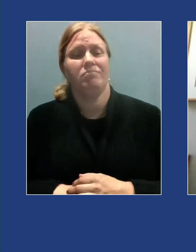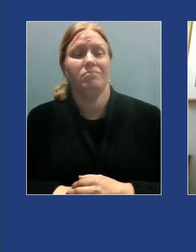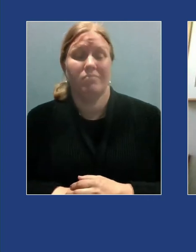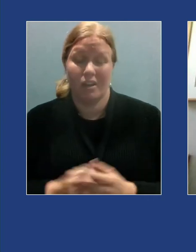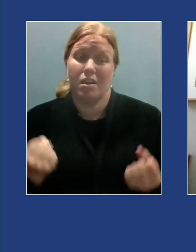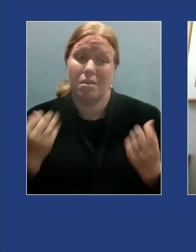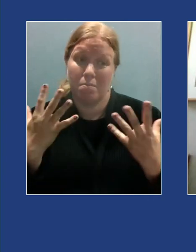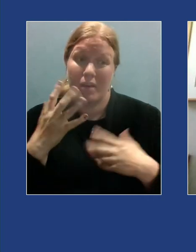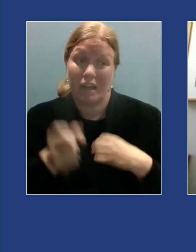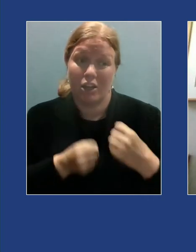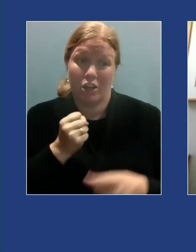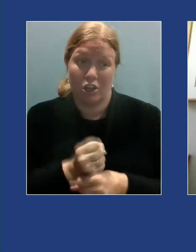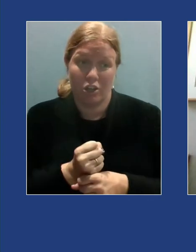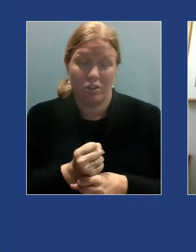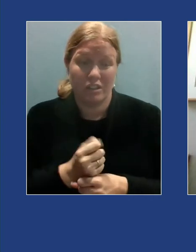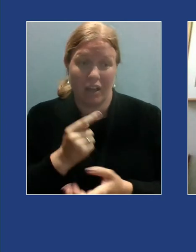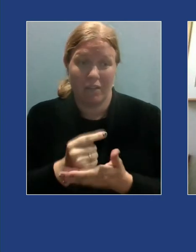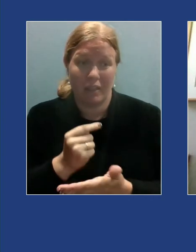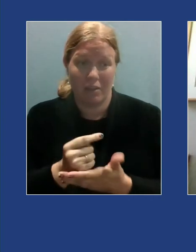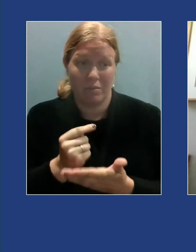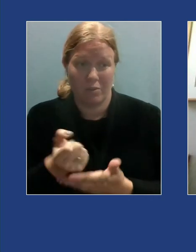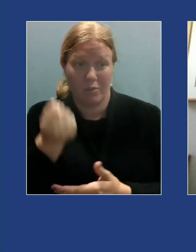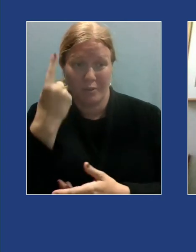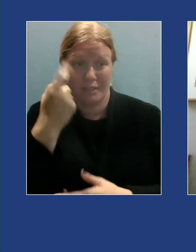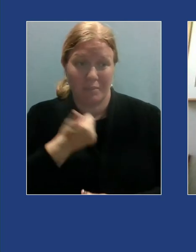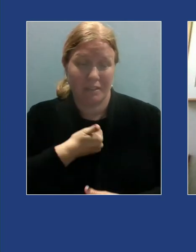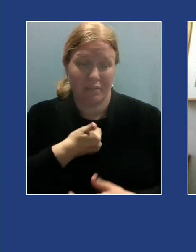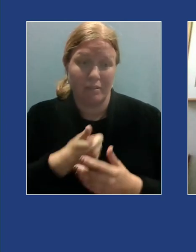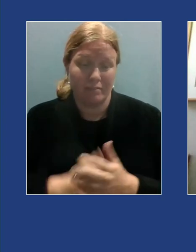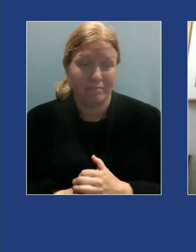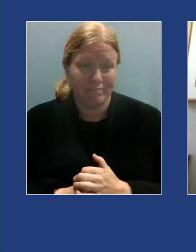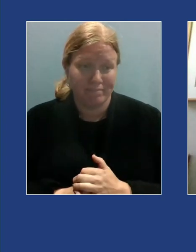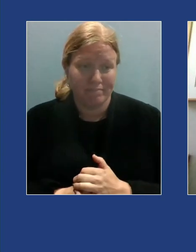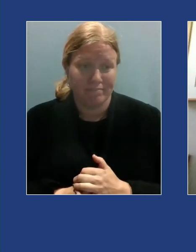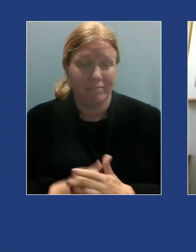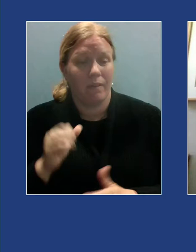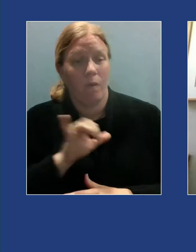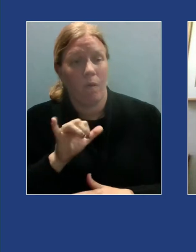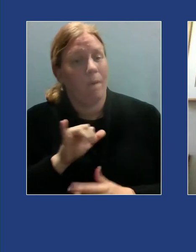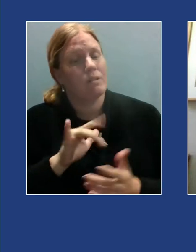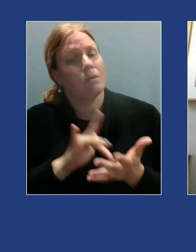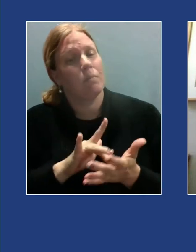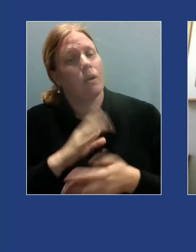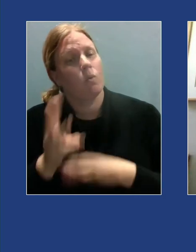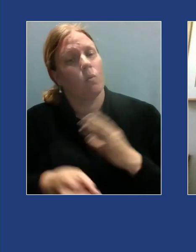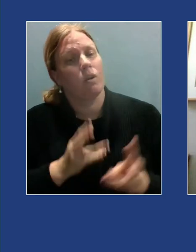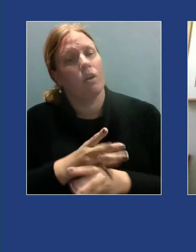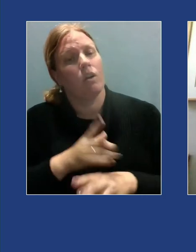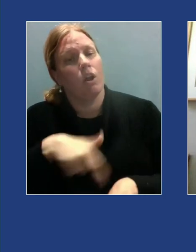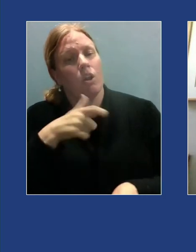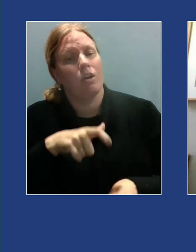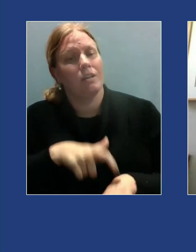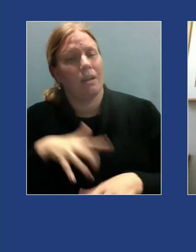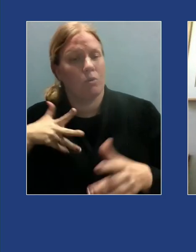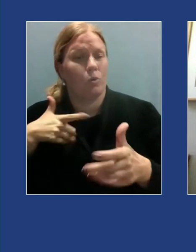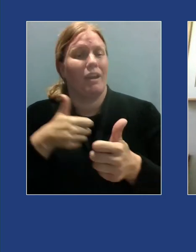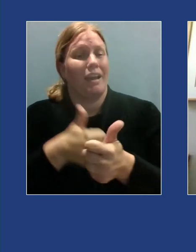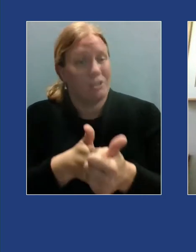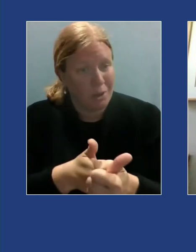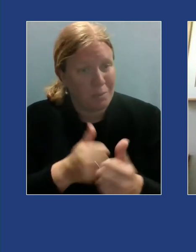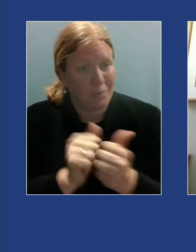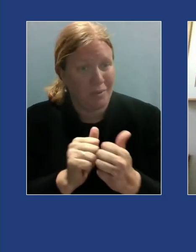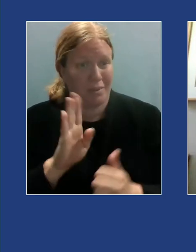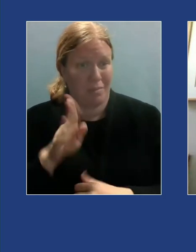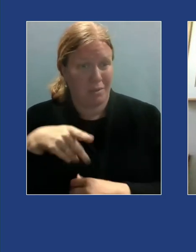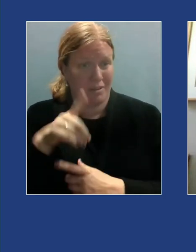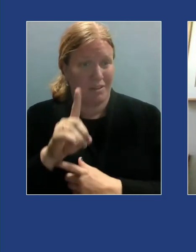of therapy to finally begin to understand myself it has also taken the medical world a long time to catch up to BPD I'm